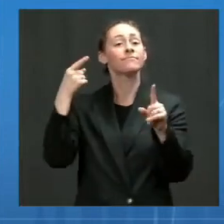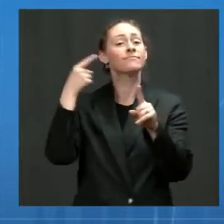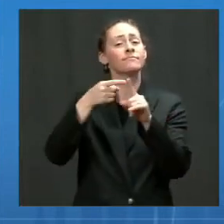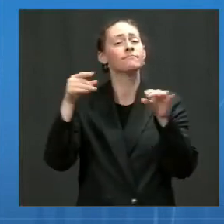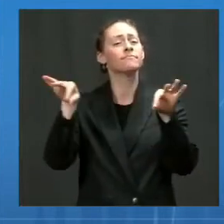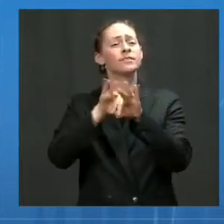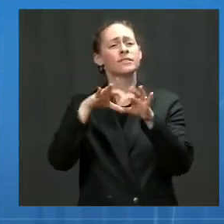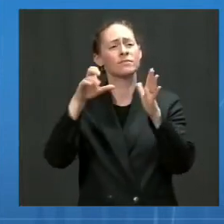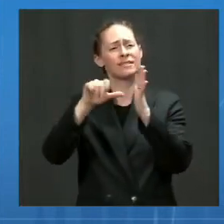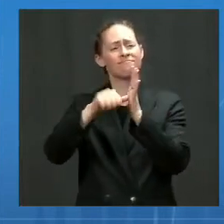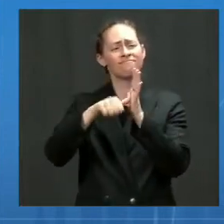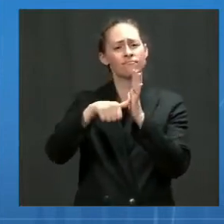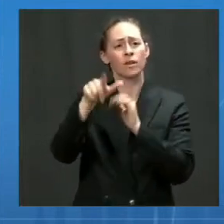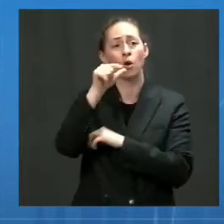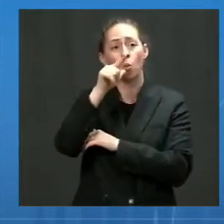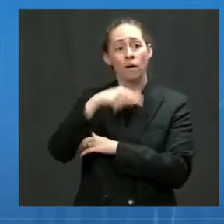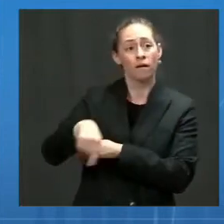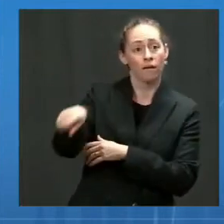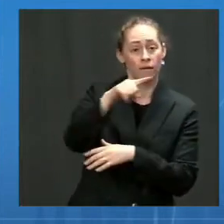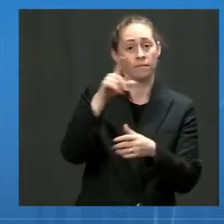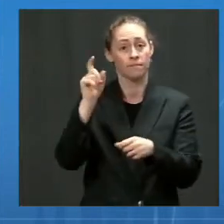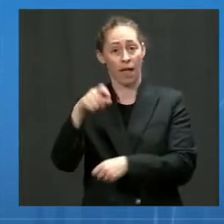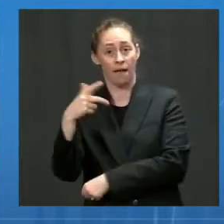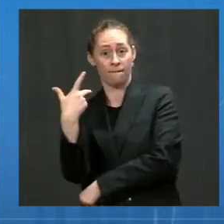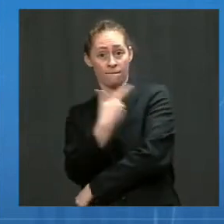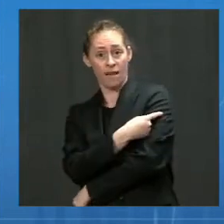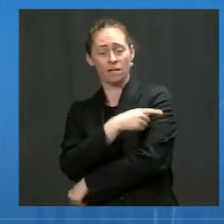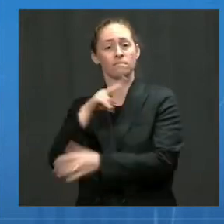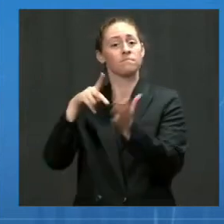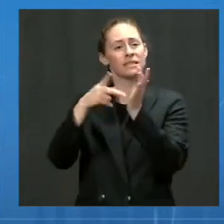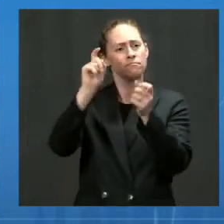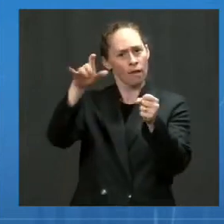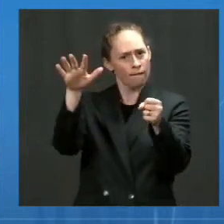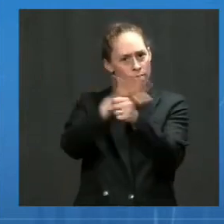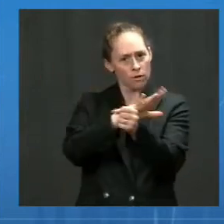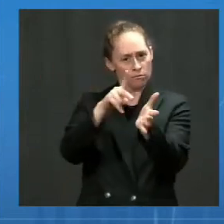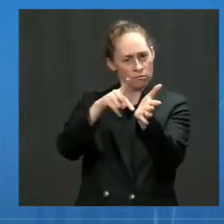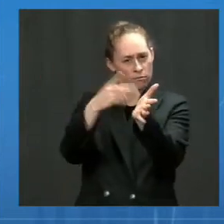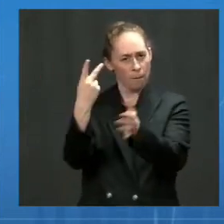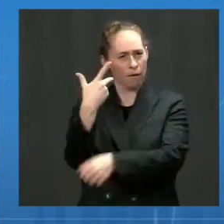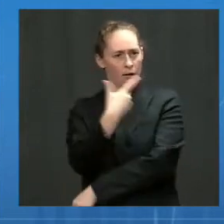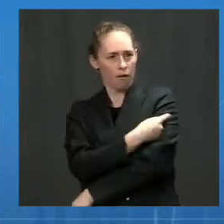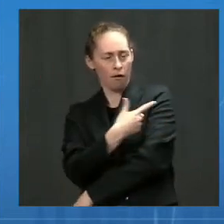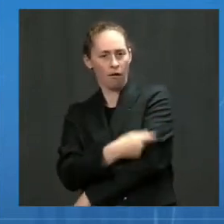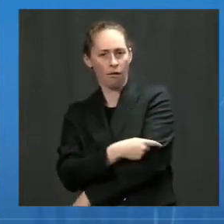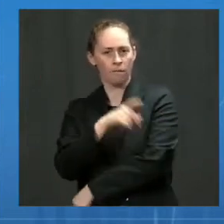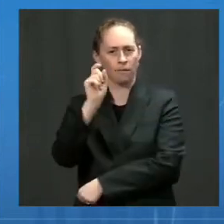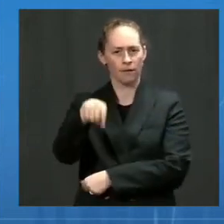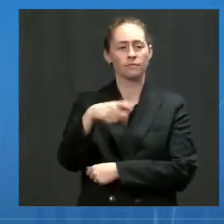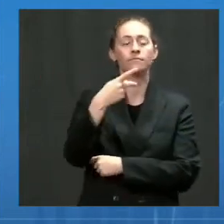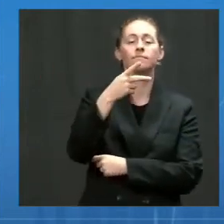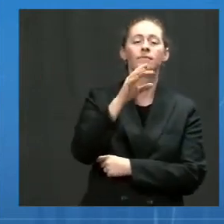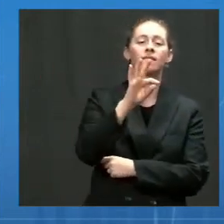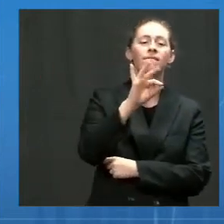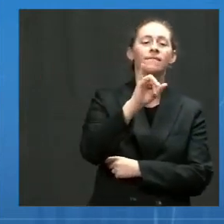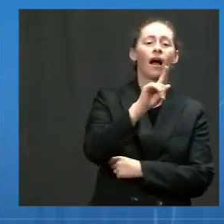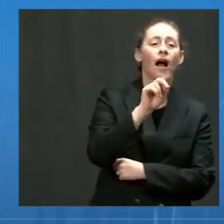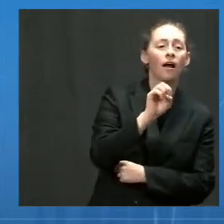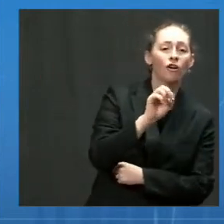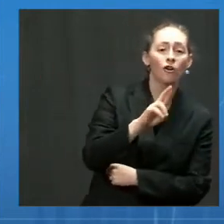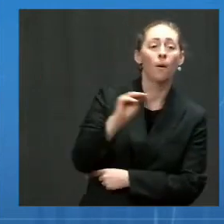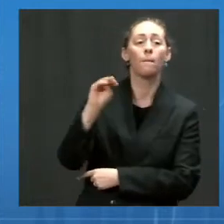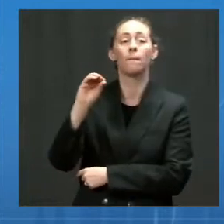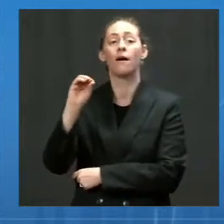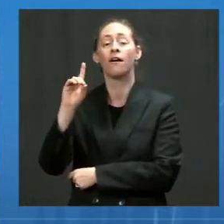vaccinated. I want to reiterate that people who got the Pfizer and Moderna vaccines are most effective, especially